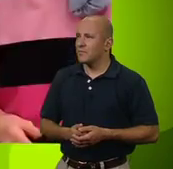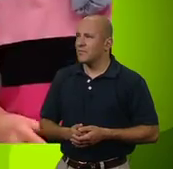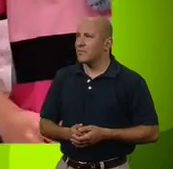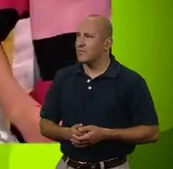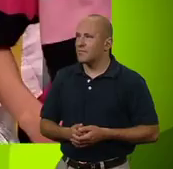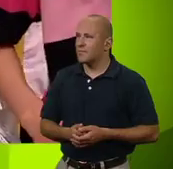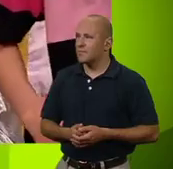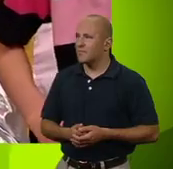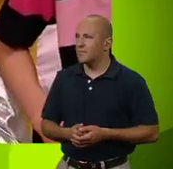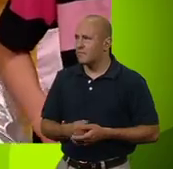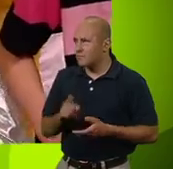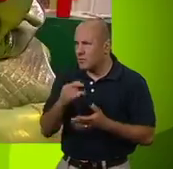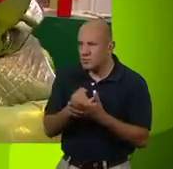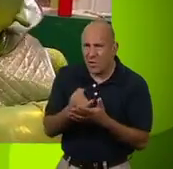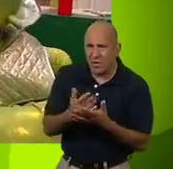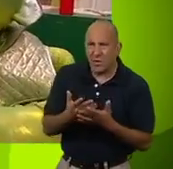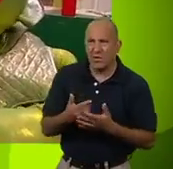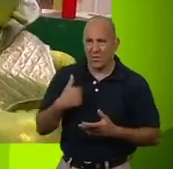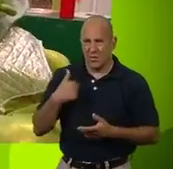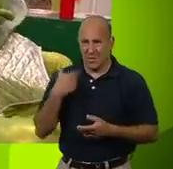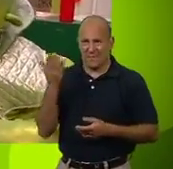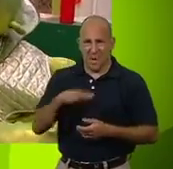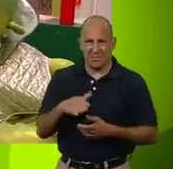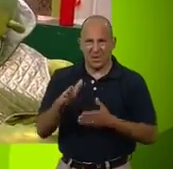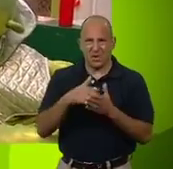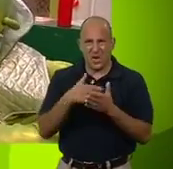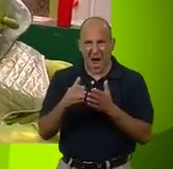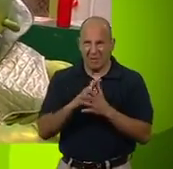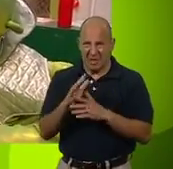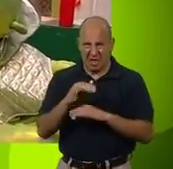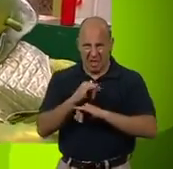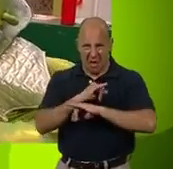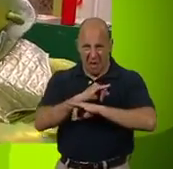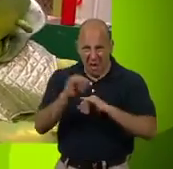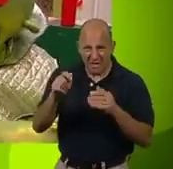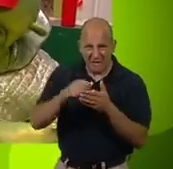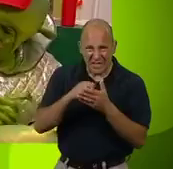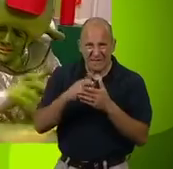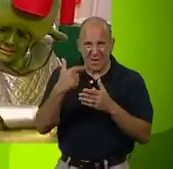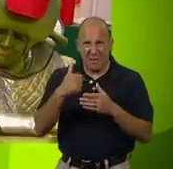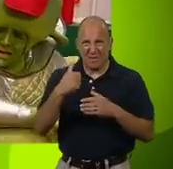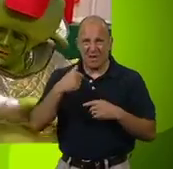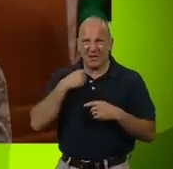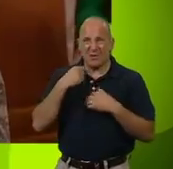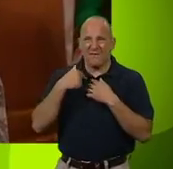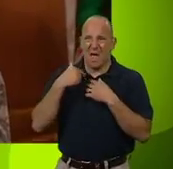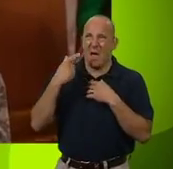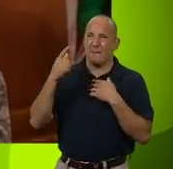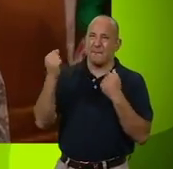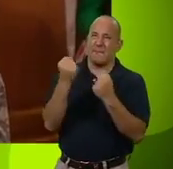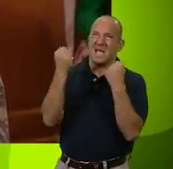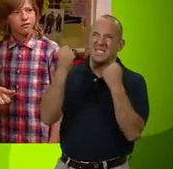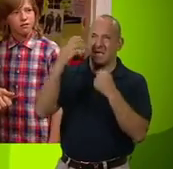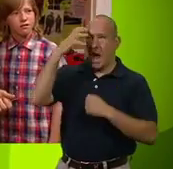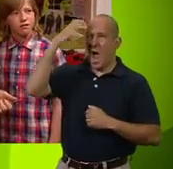What's wrong? Where'd we come from? Jam is a foul-smelling paste, experienced from the rancid biograms of our